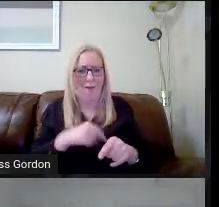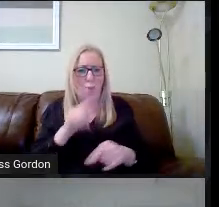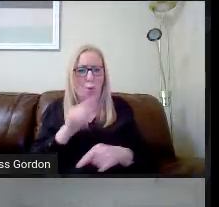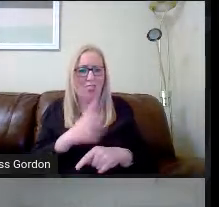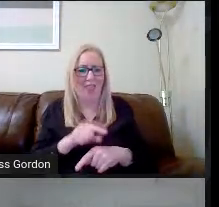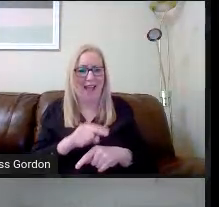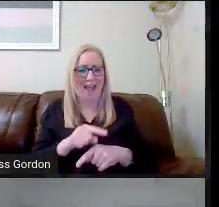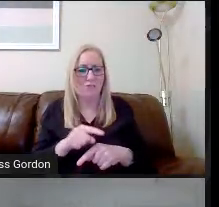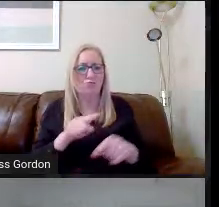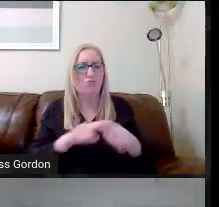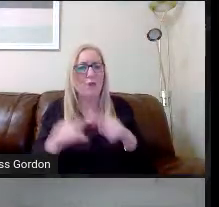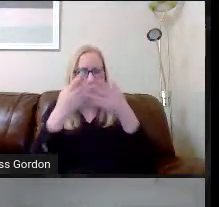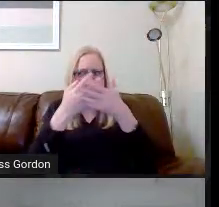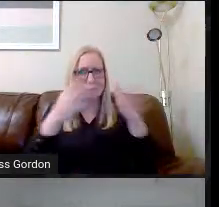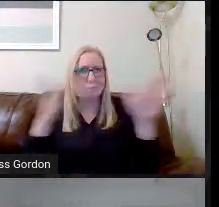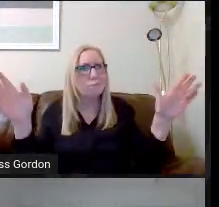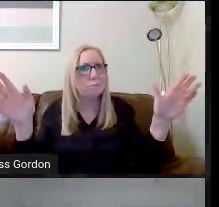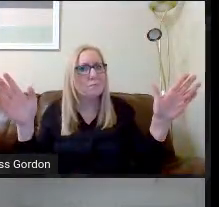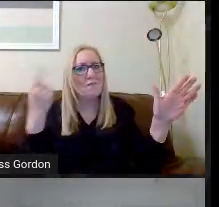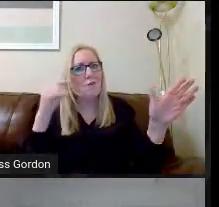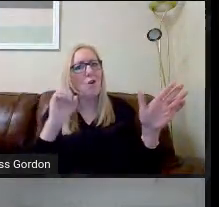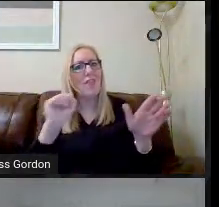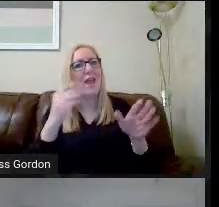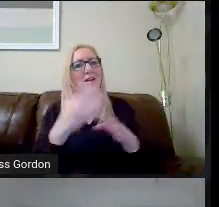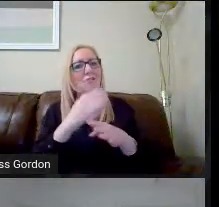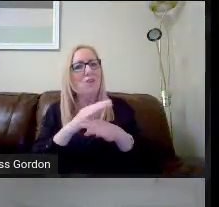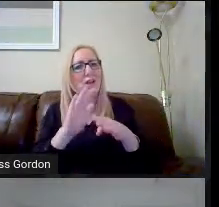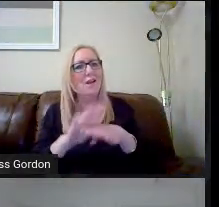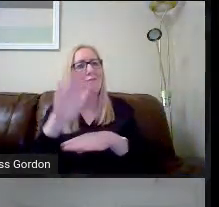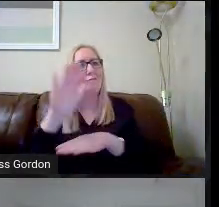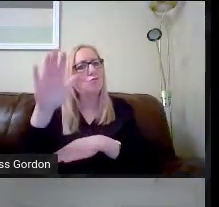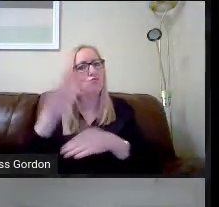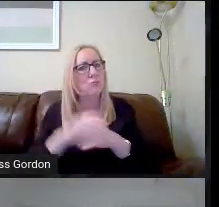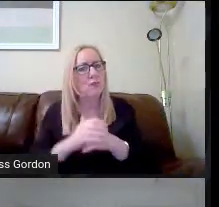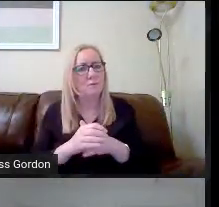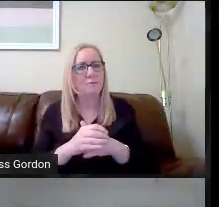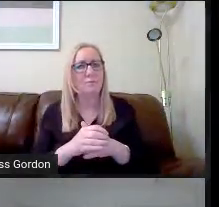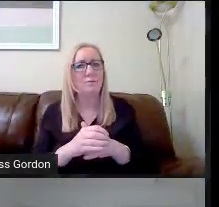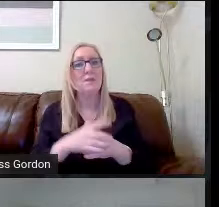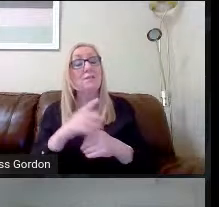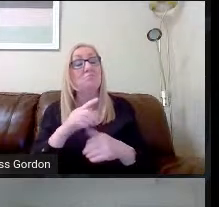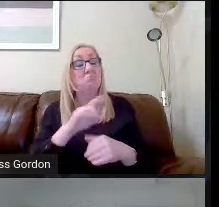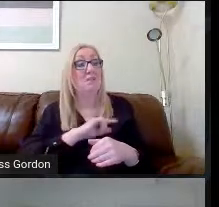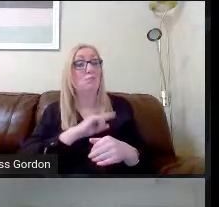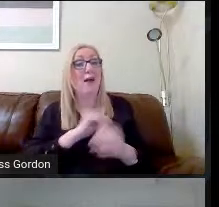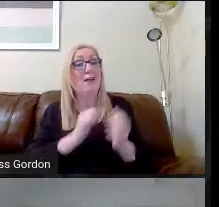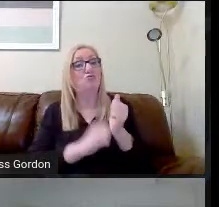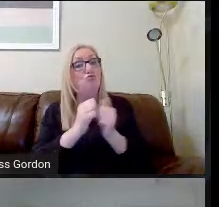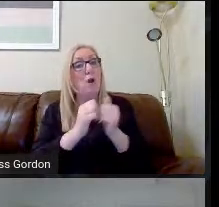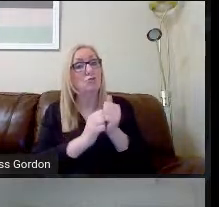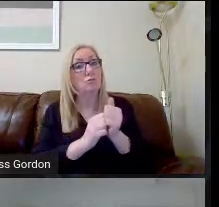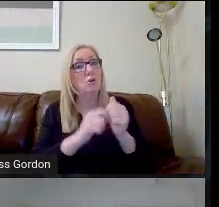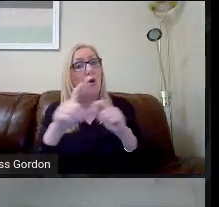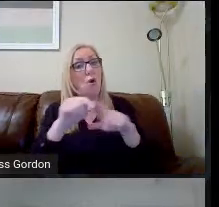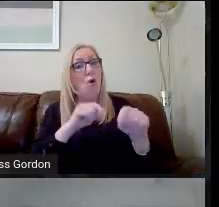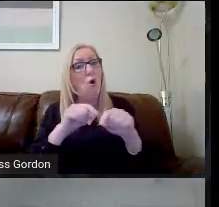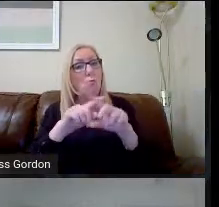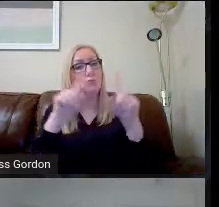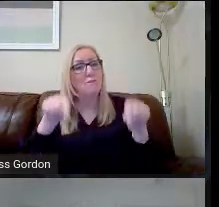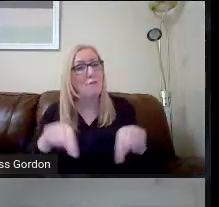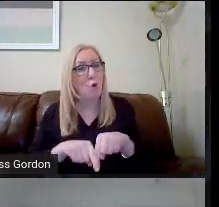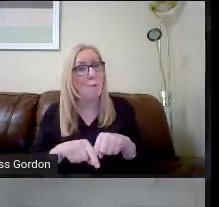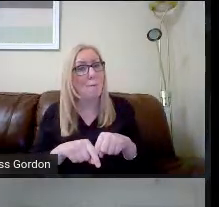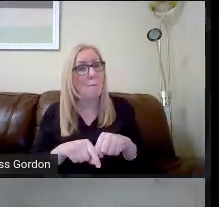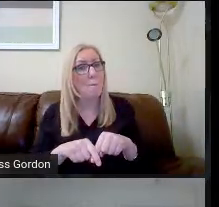reason that we've structured the option form in the way that we have, although we've also included an element of pupil